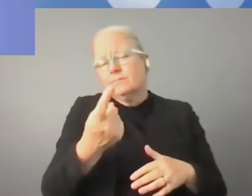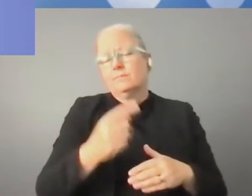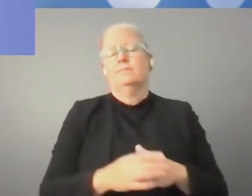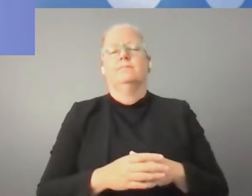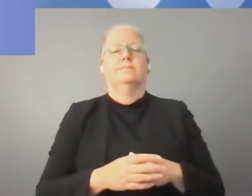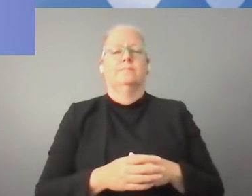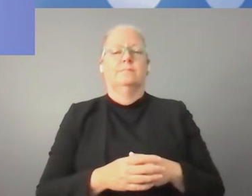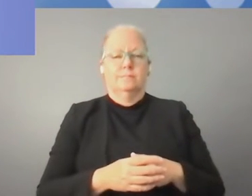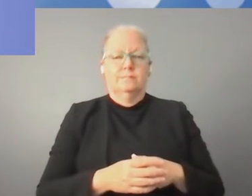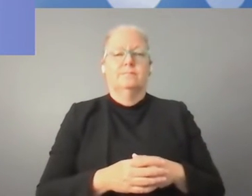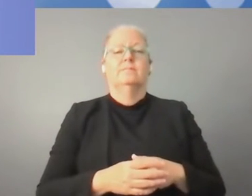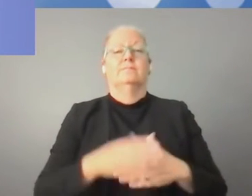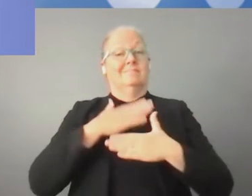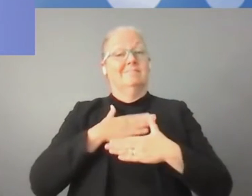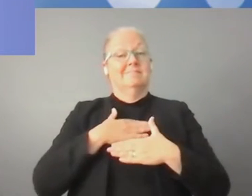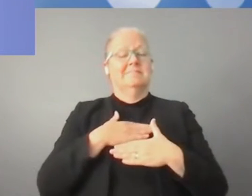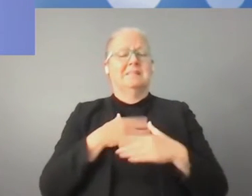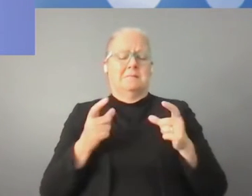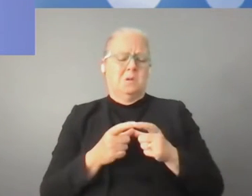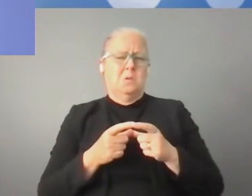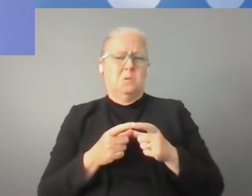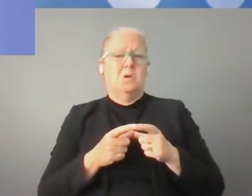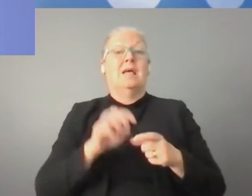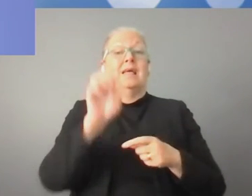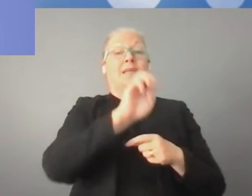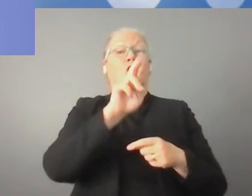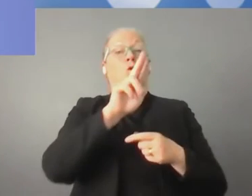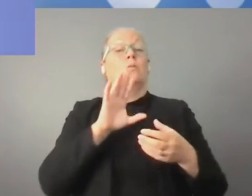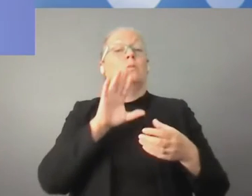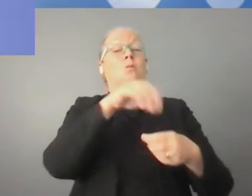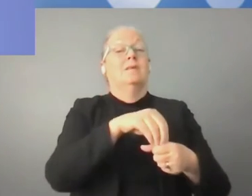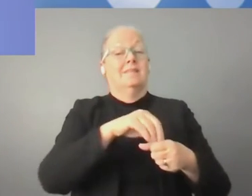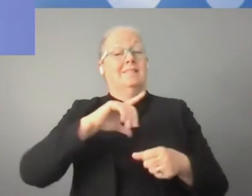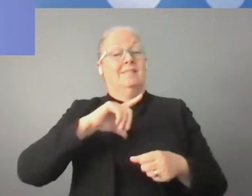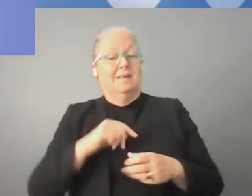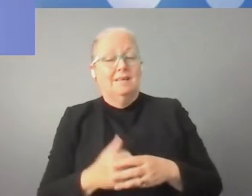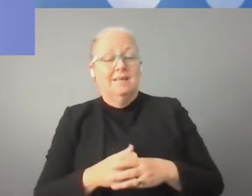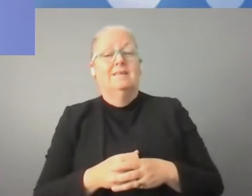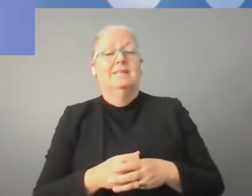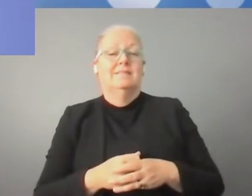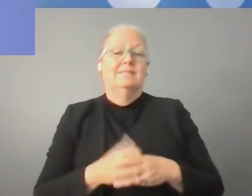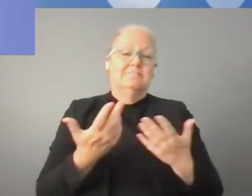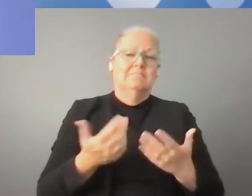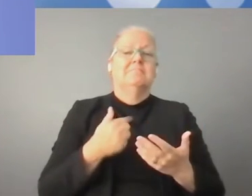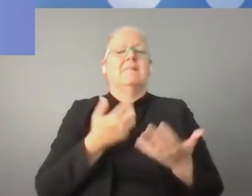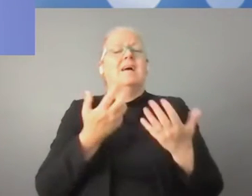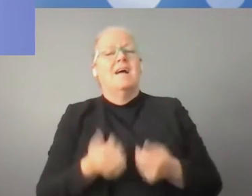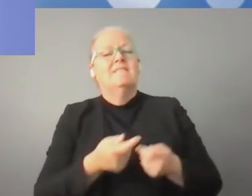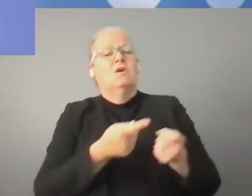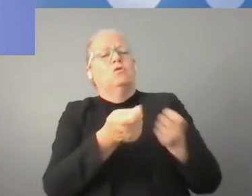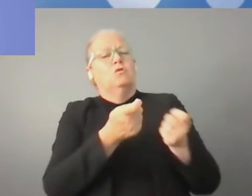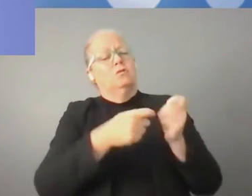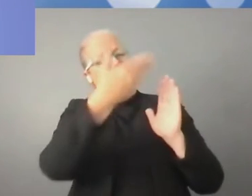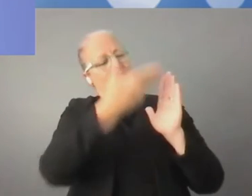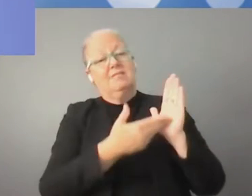for Latvia, as a small country in the European Union, our regulatory environment is basically what the EU provides through